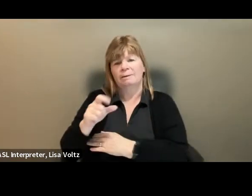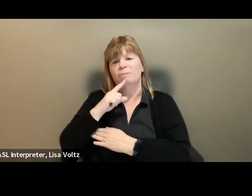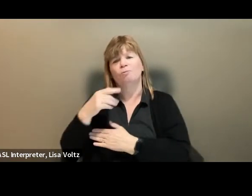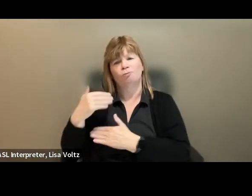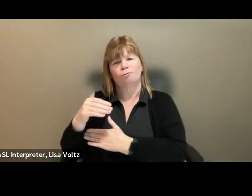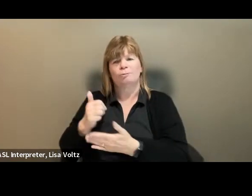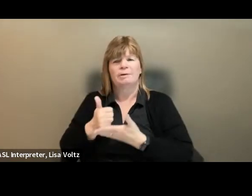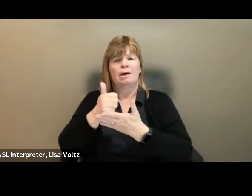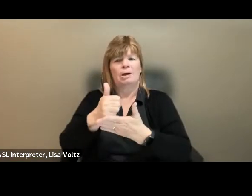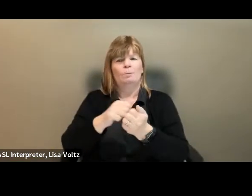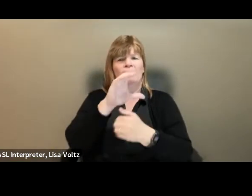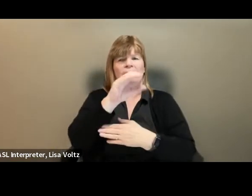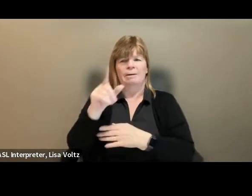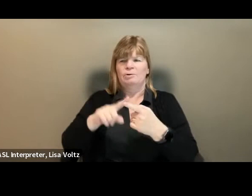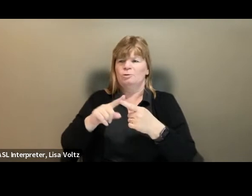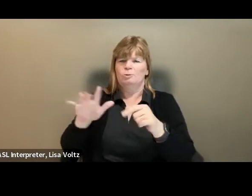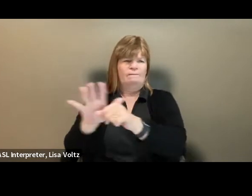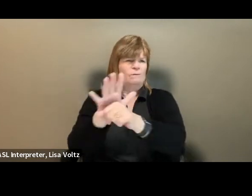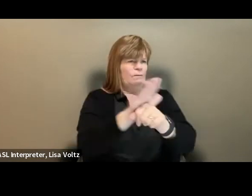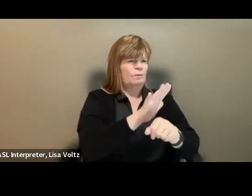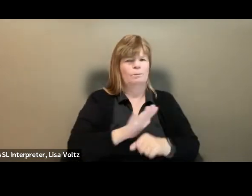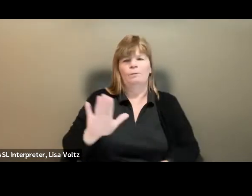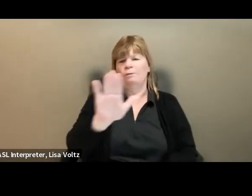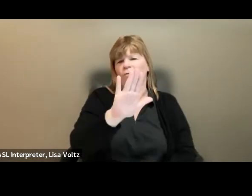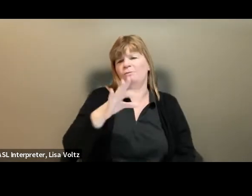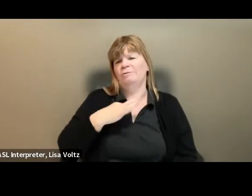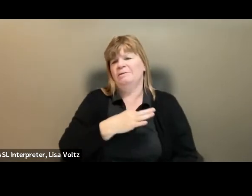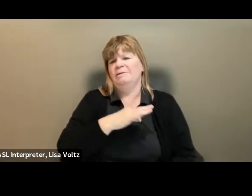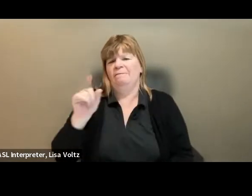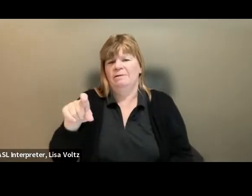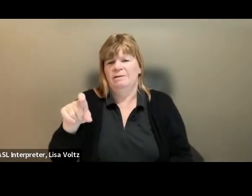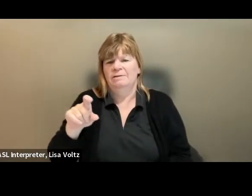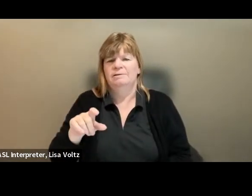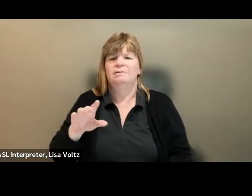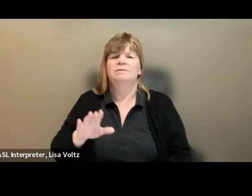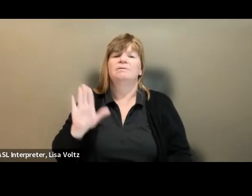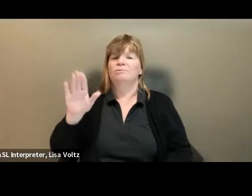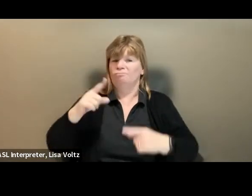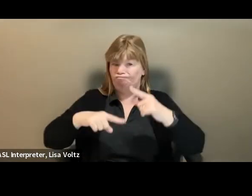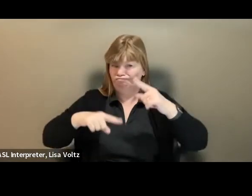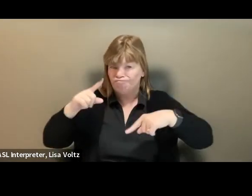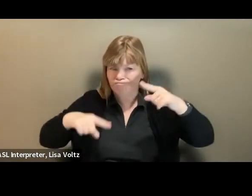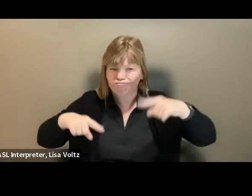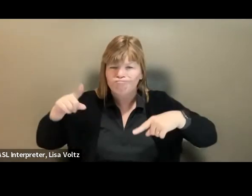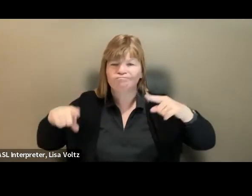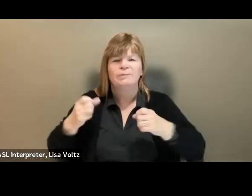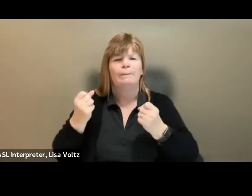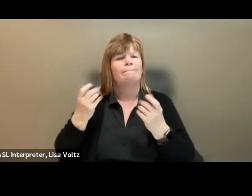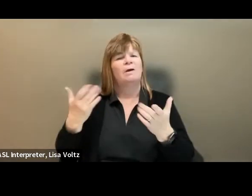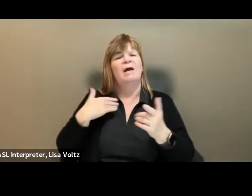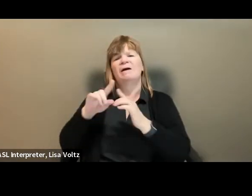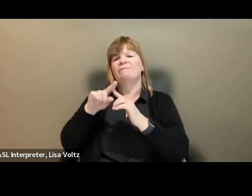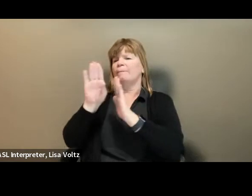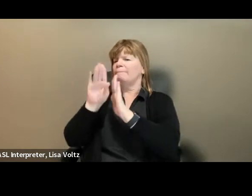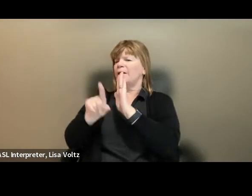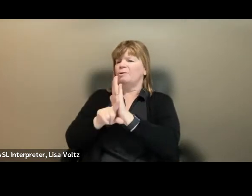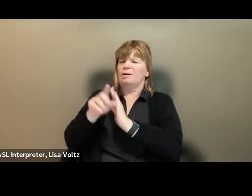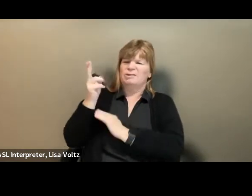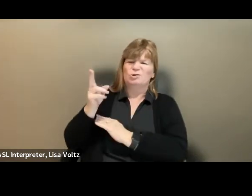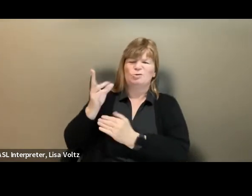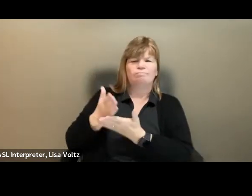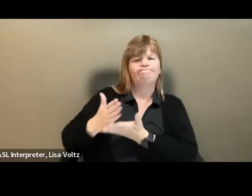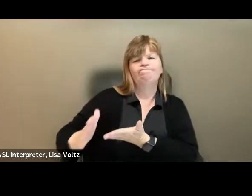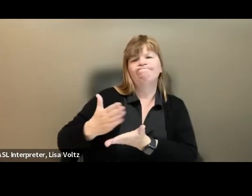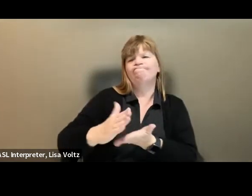seeking to fulfill today's staffing needs. They are diverse, and many are from groups that have been historically marginalized